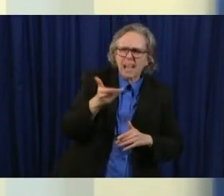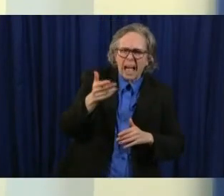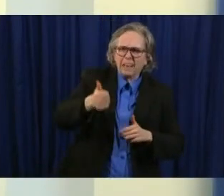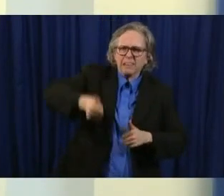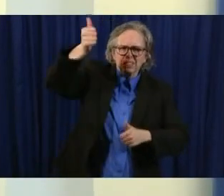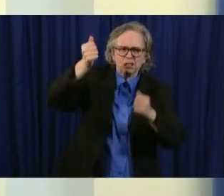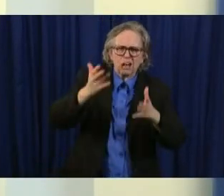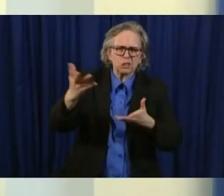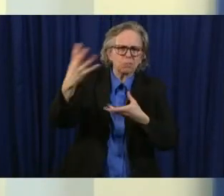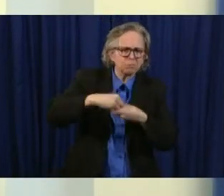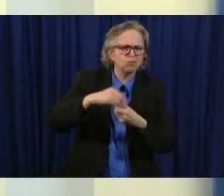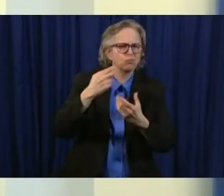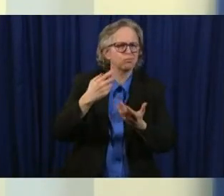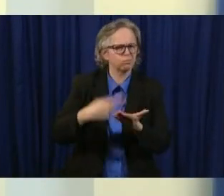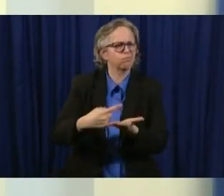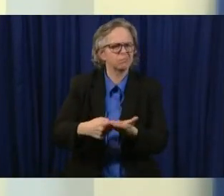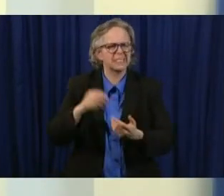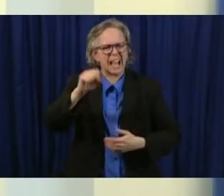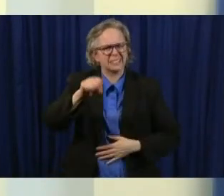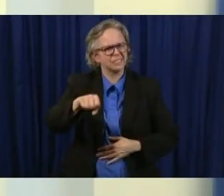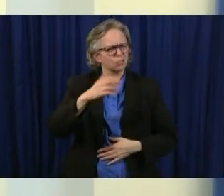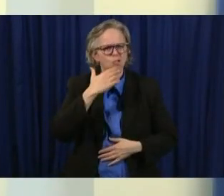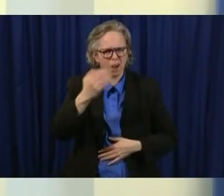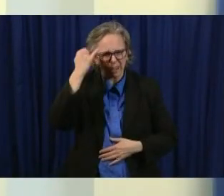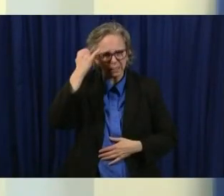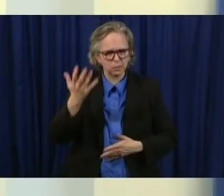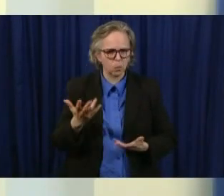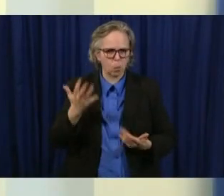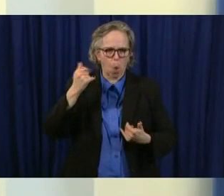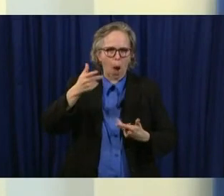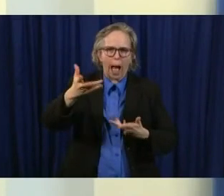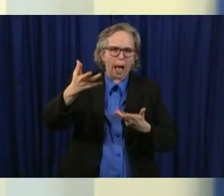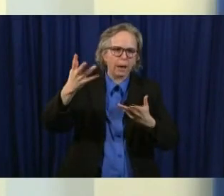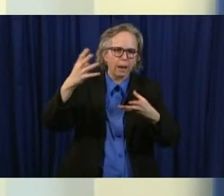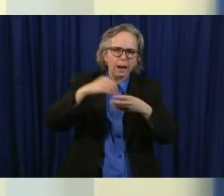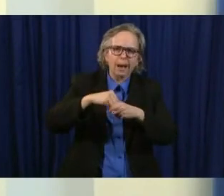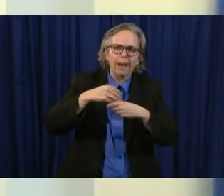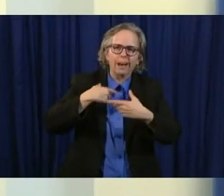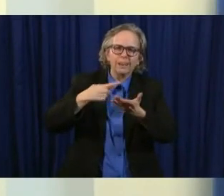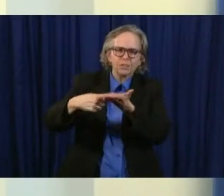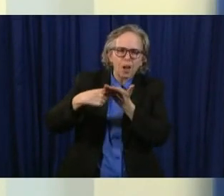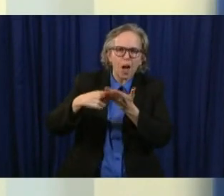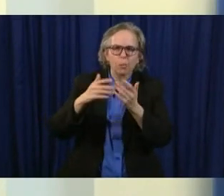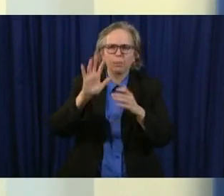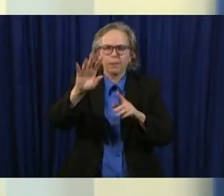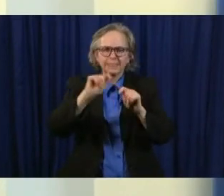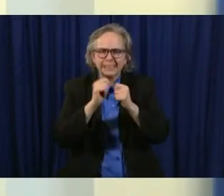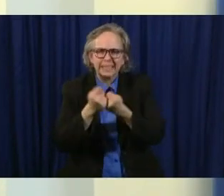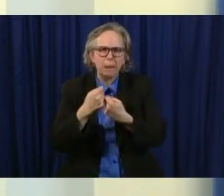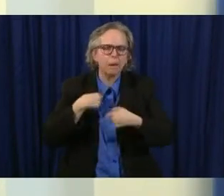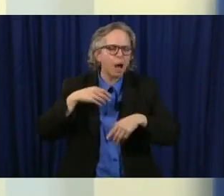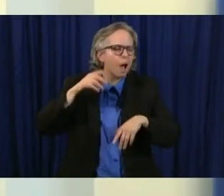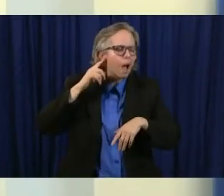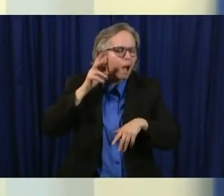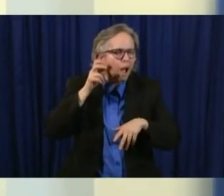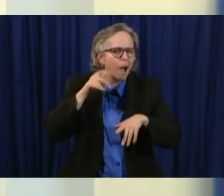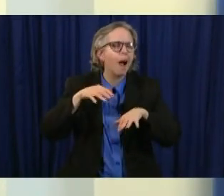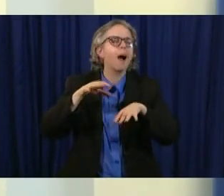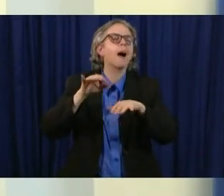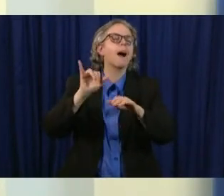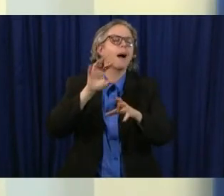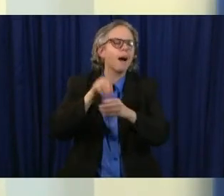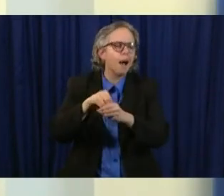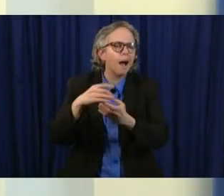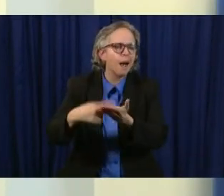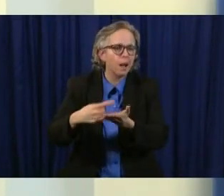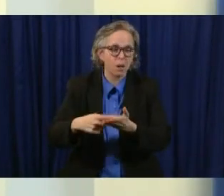having sat in on calls having many members of my team be a part of this um i've given her name to health